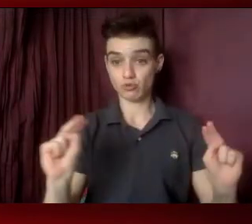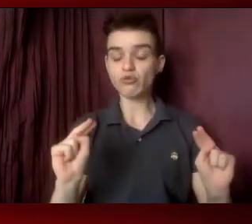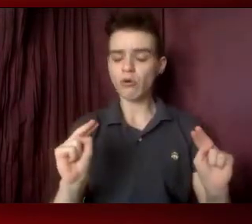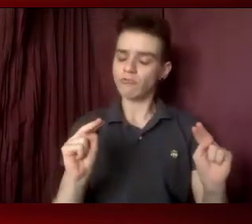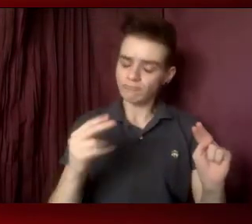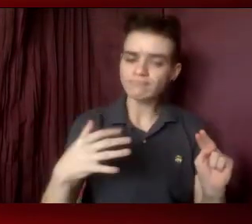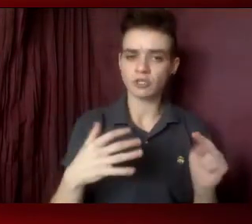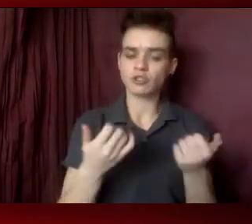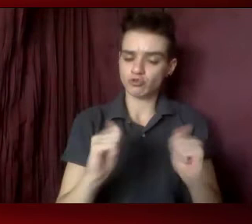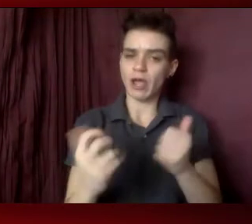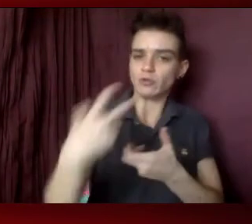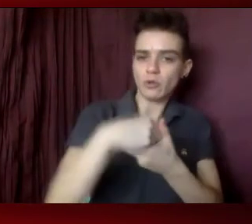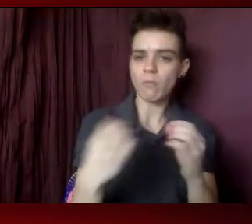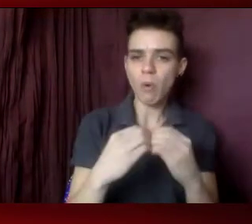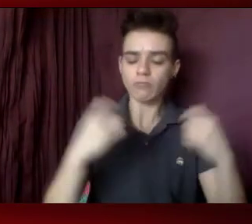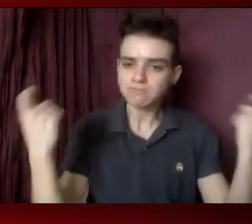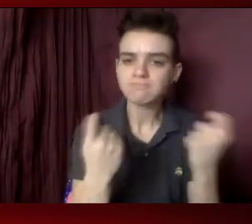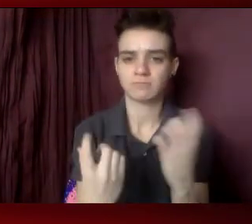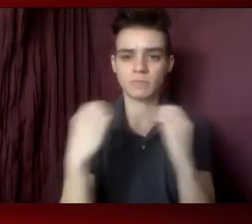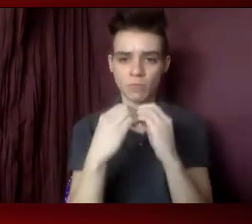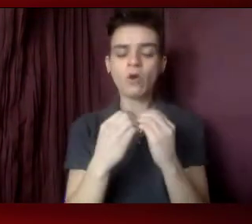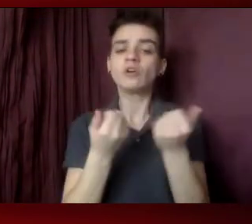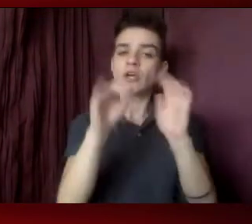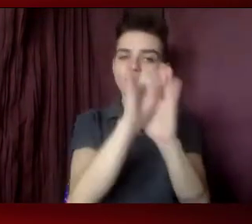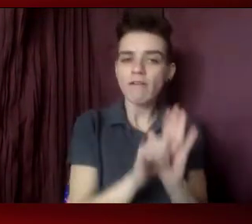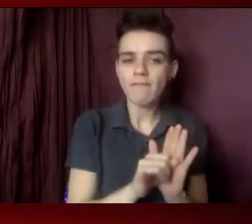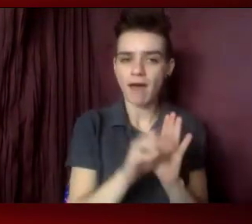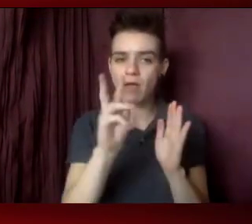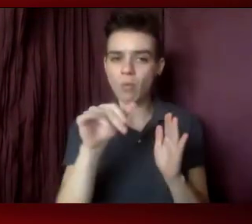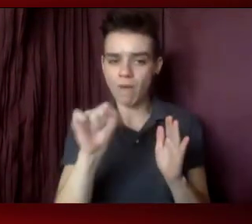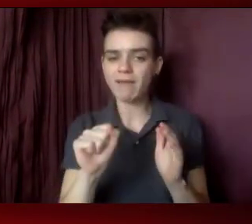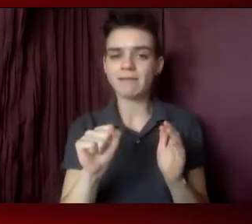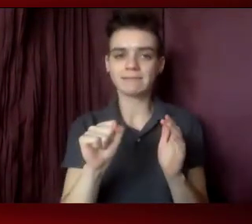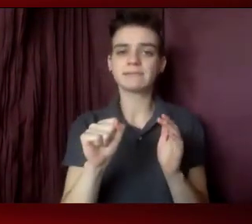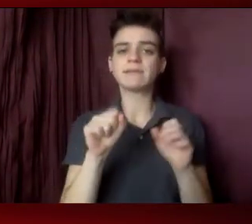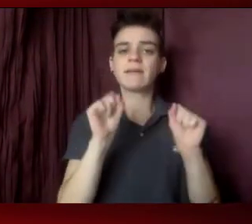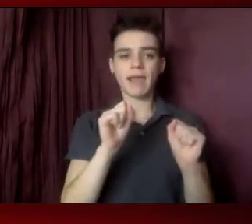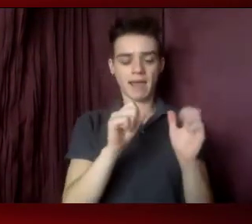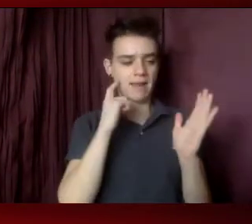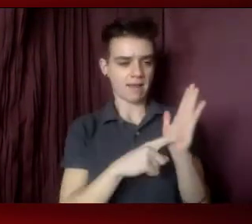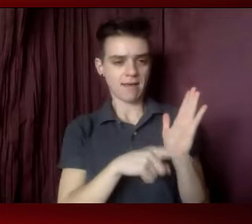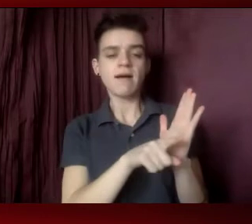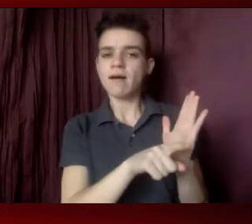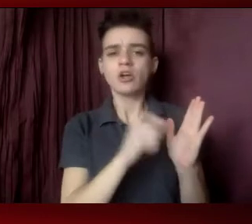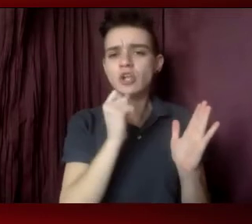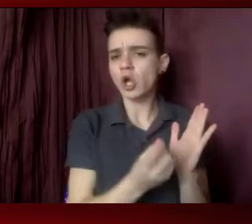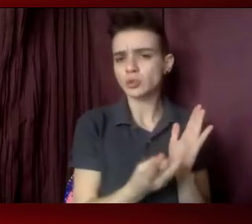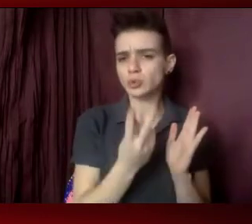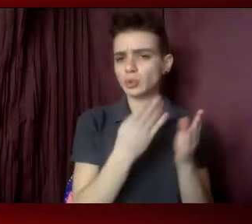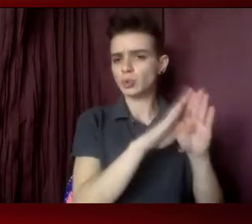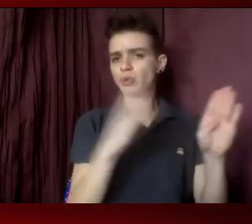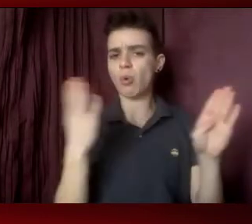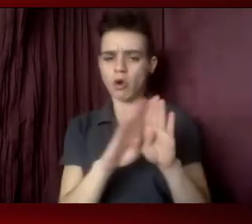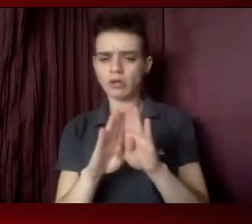in the national strategy to identify ways that we can make it clear that we should not be making two doors, one for people living with HIV